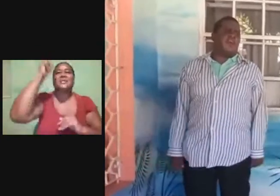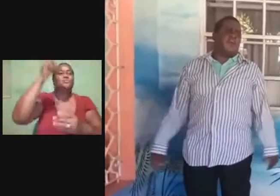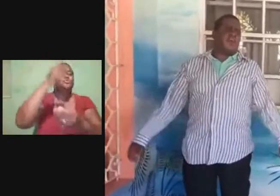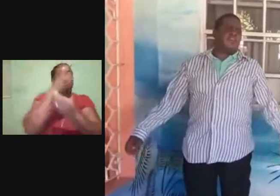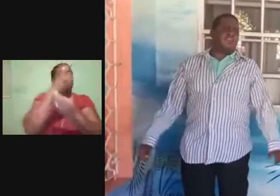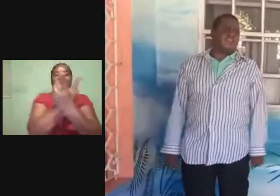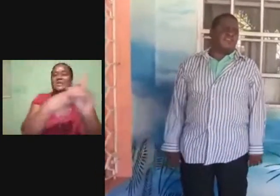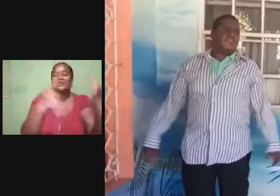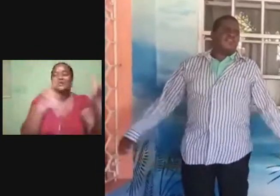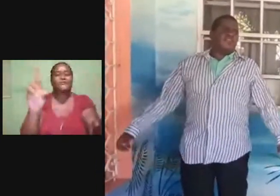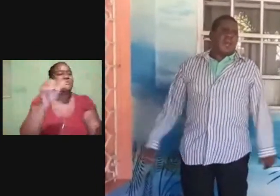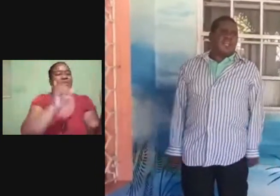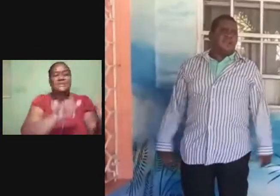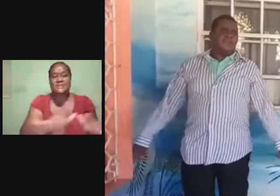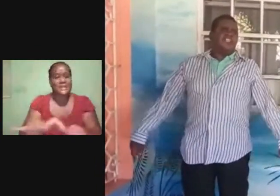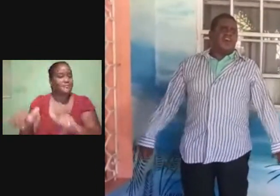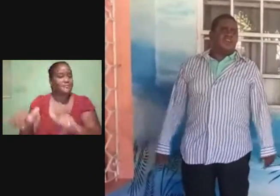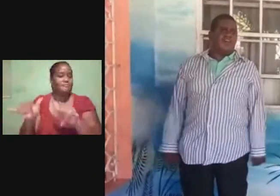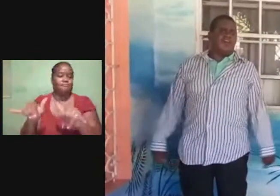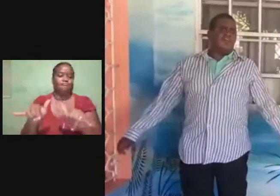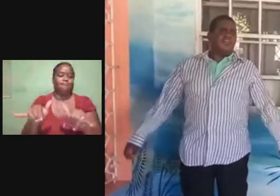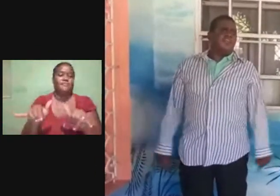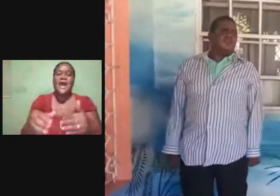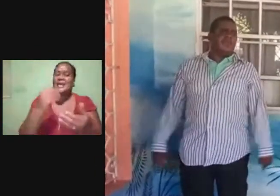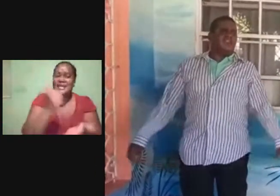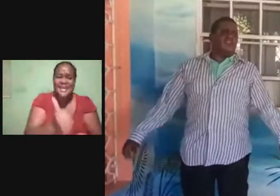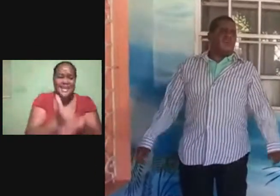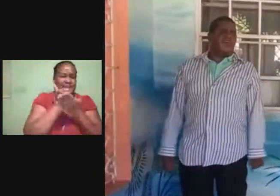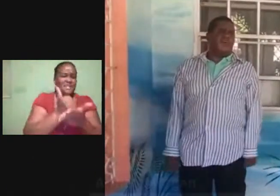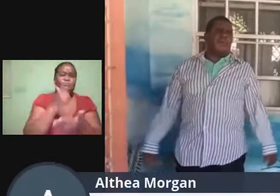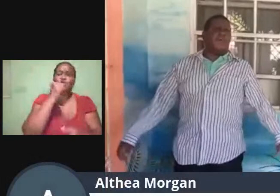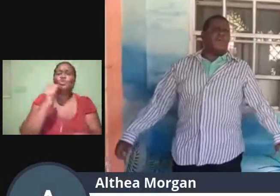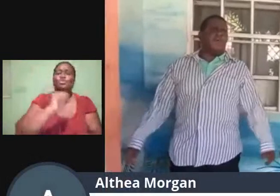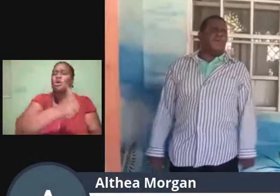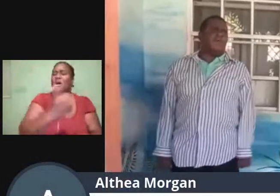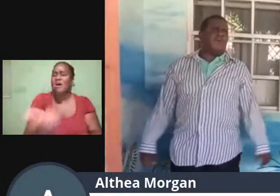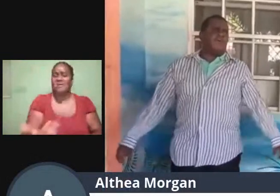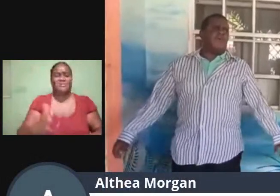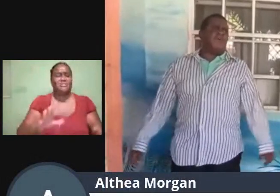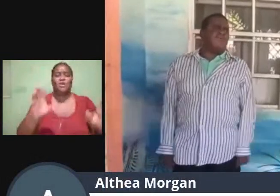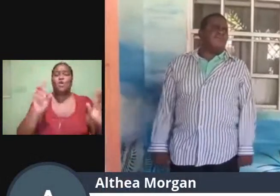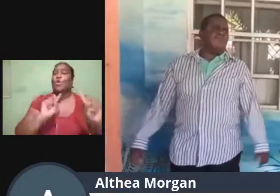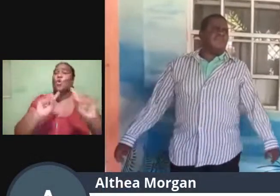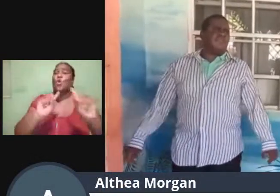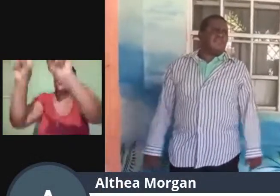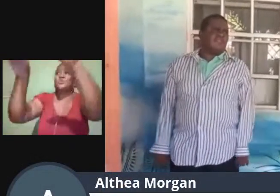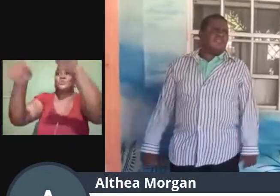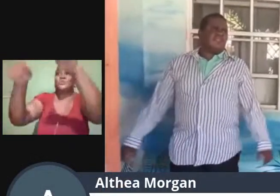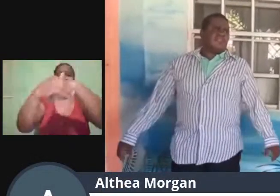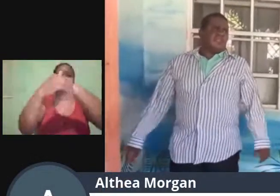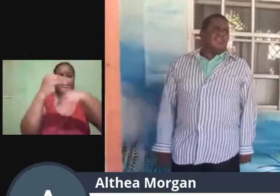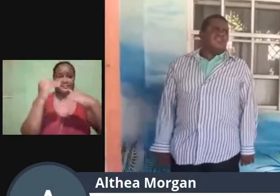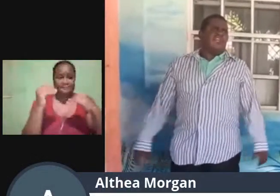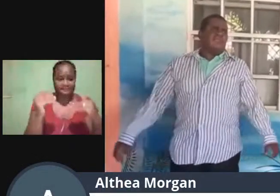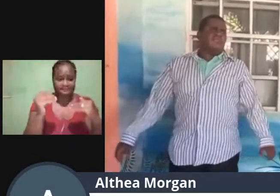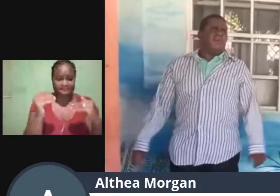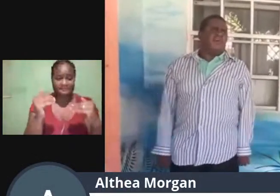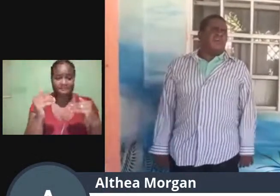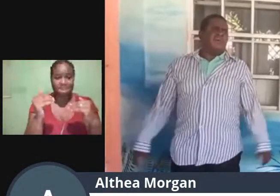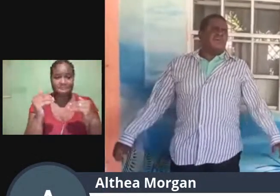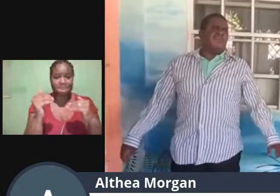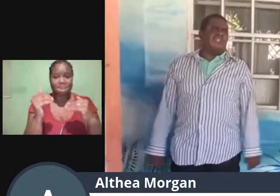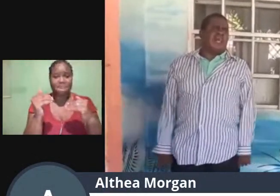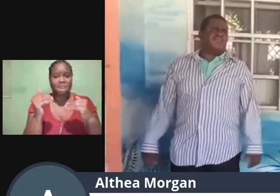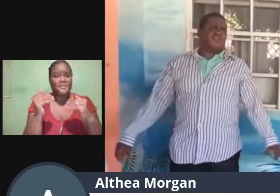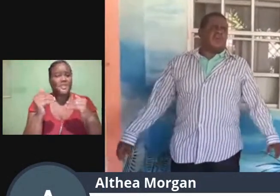And each other And help each other And help it all Yeah It will be